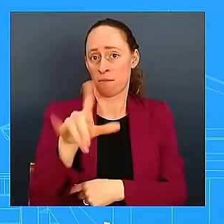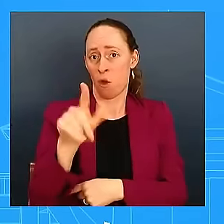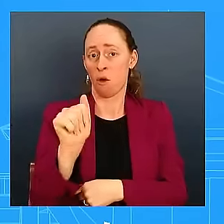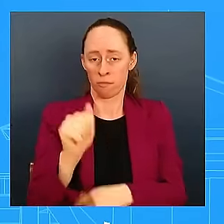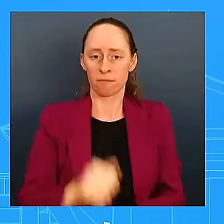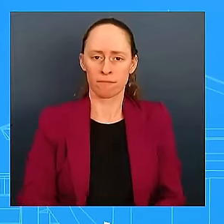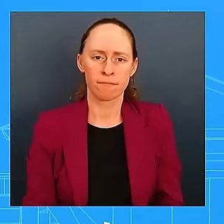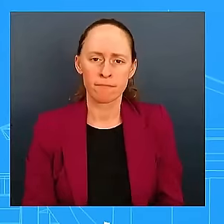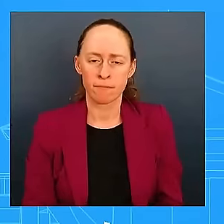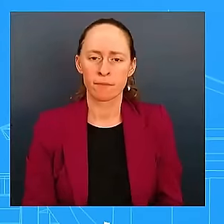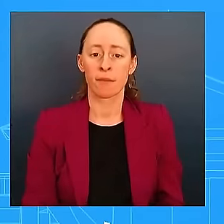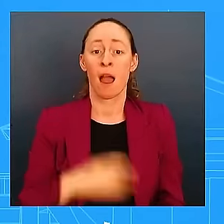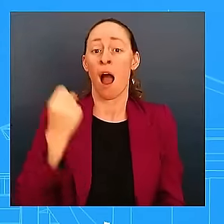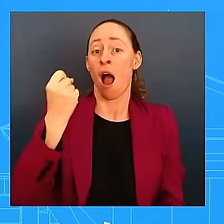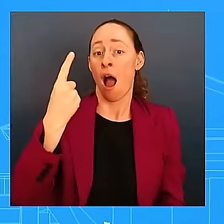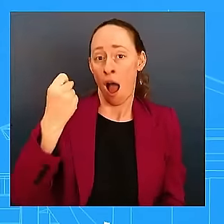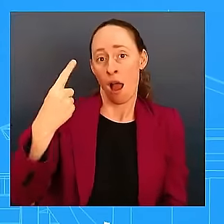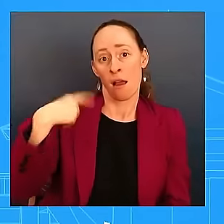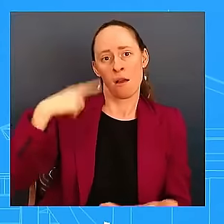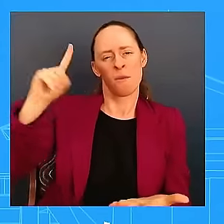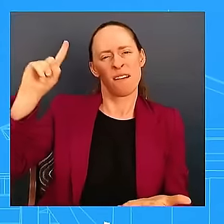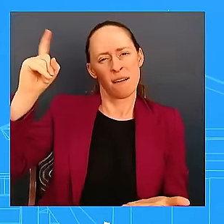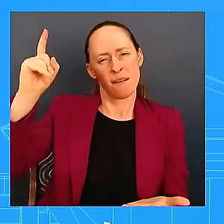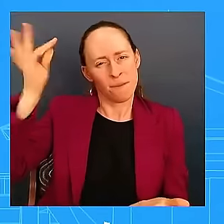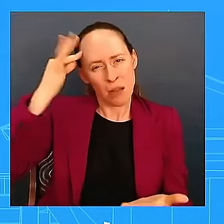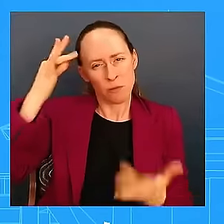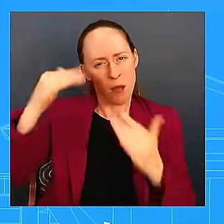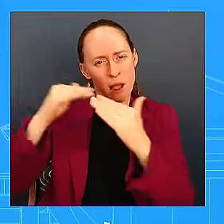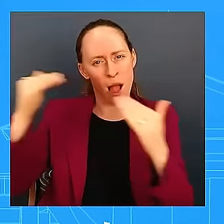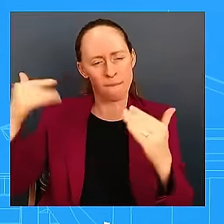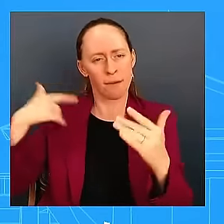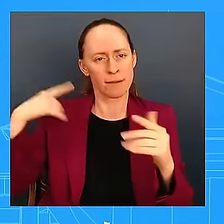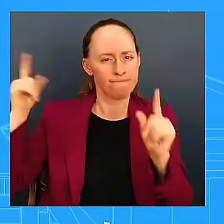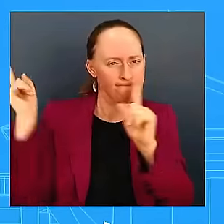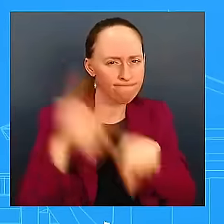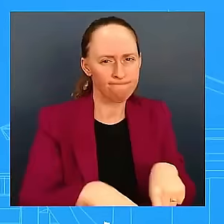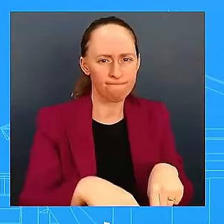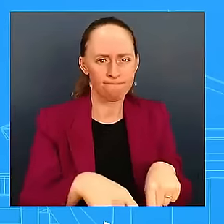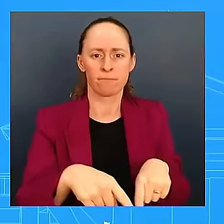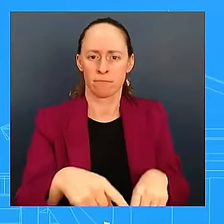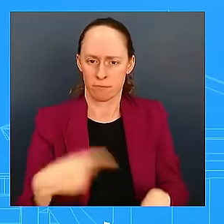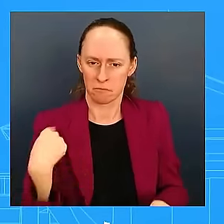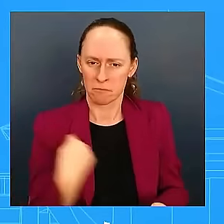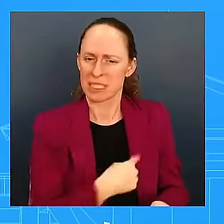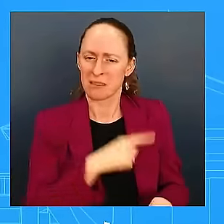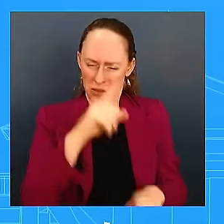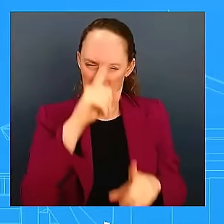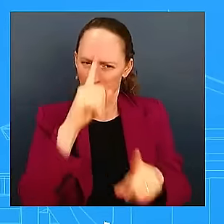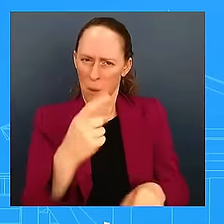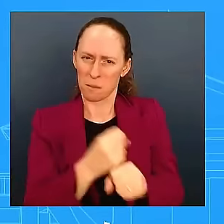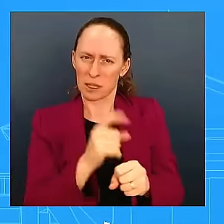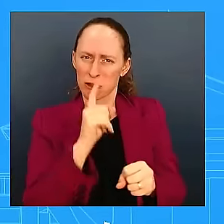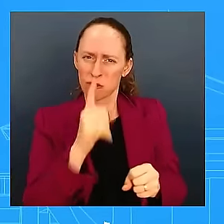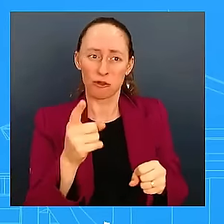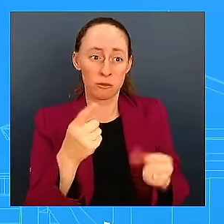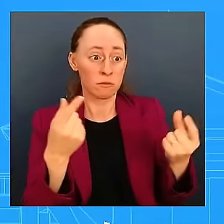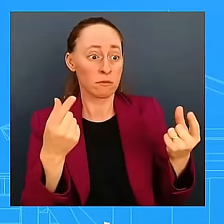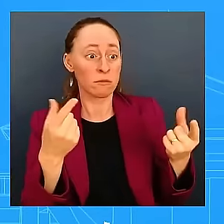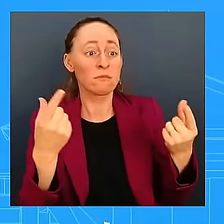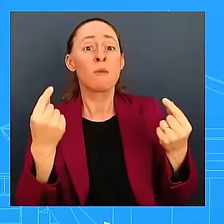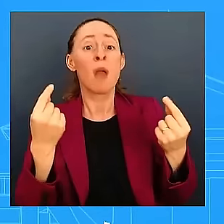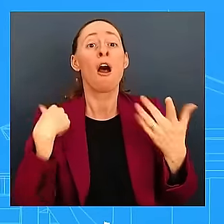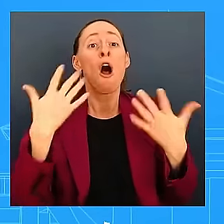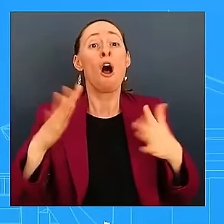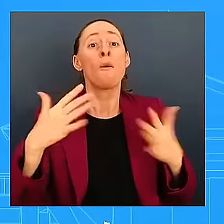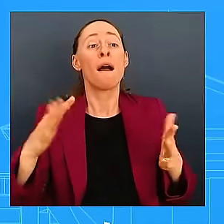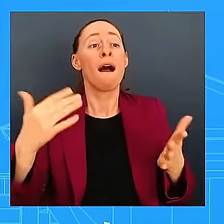so for us, it's making sure that we are sending more than we think that we'll need. And if I don't need them, I can send them home. What I don't want to